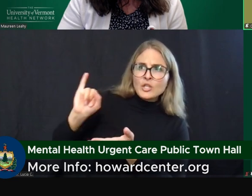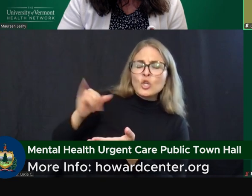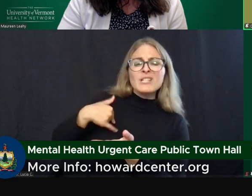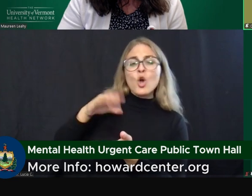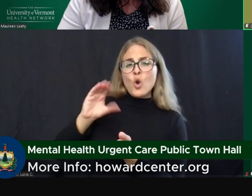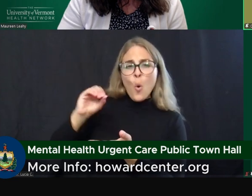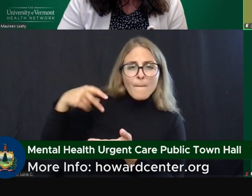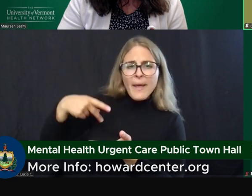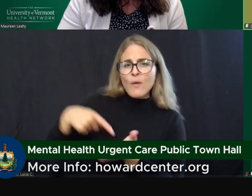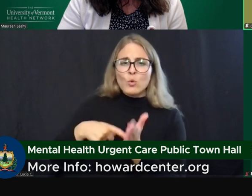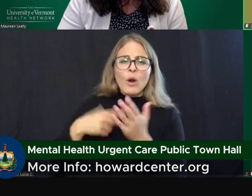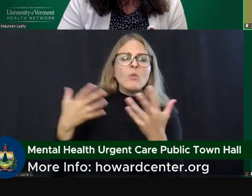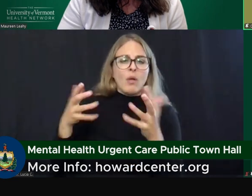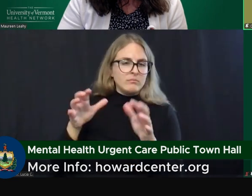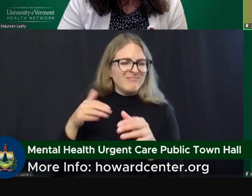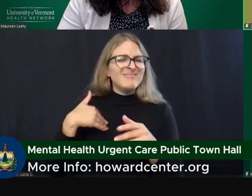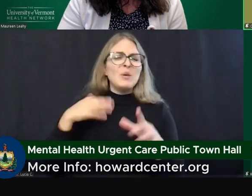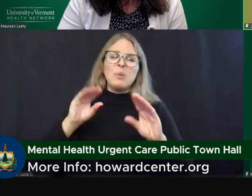like from that.